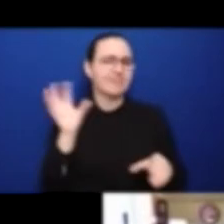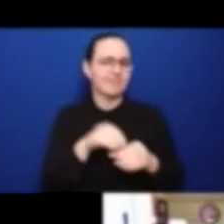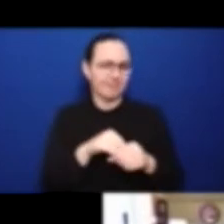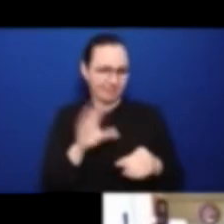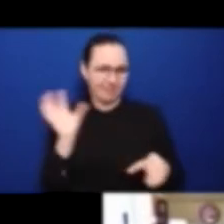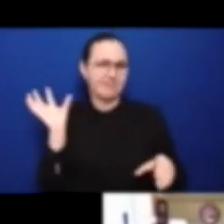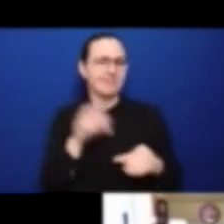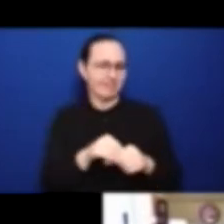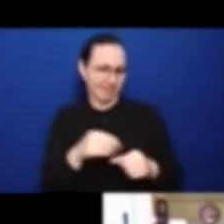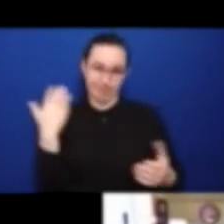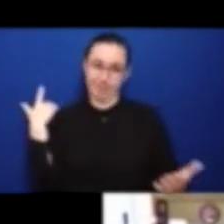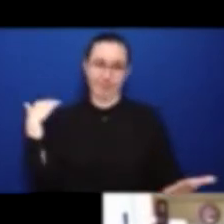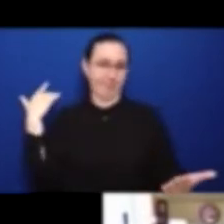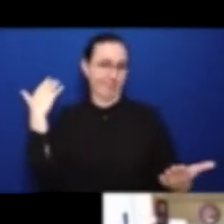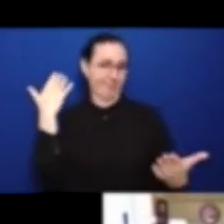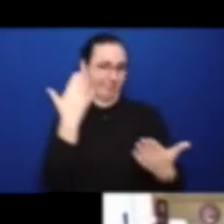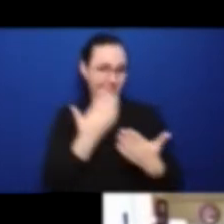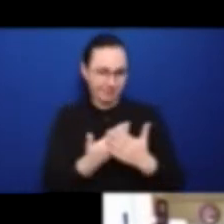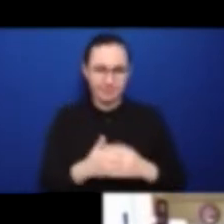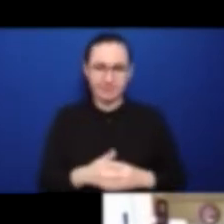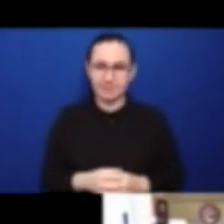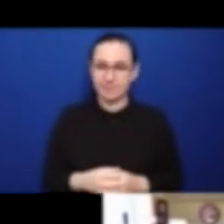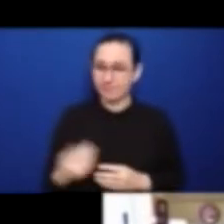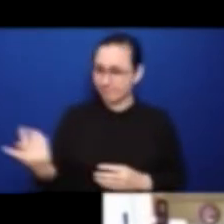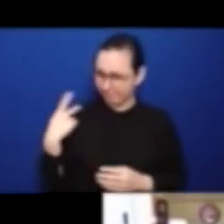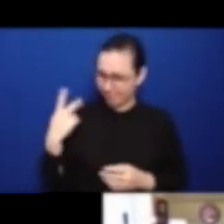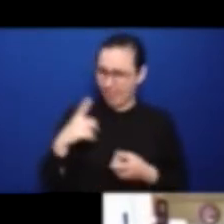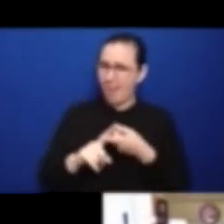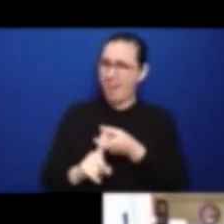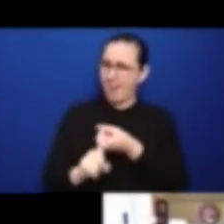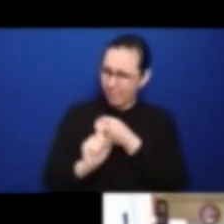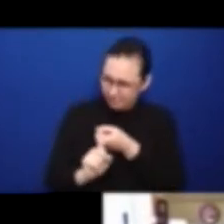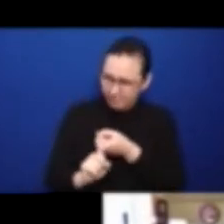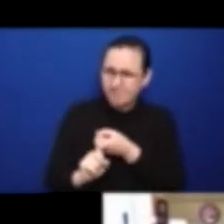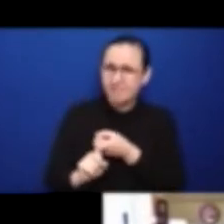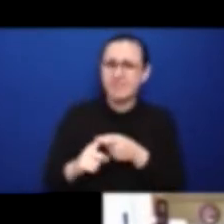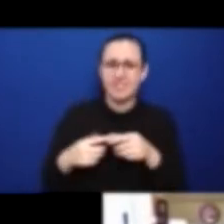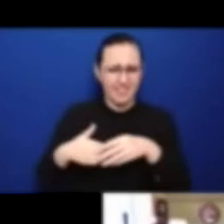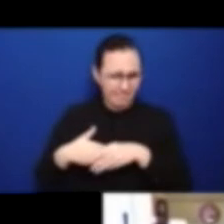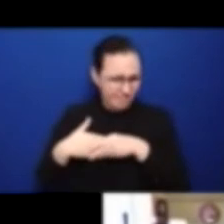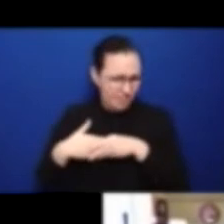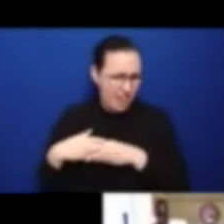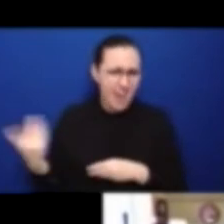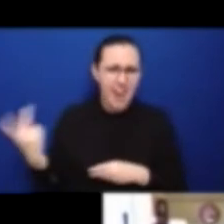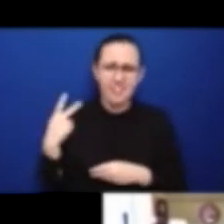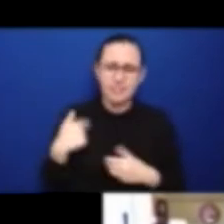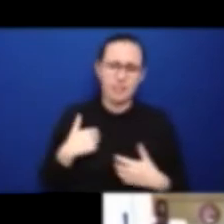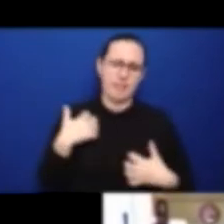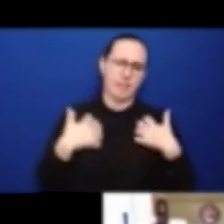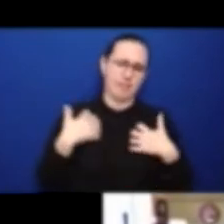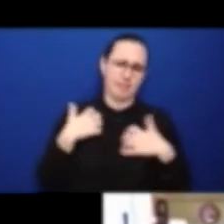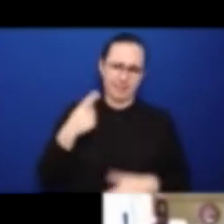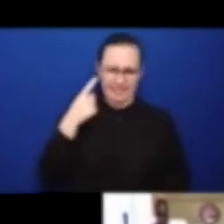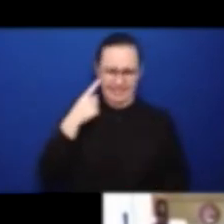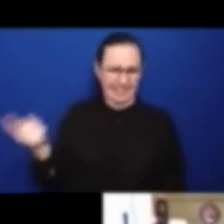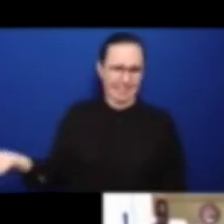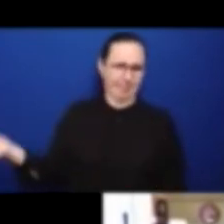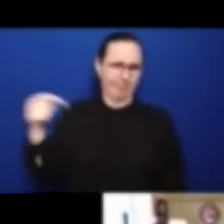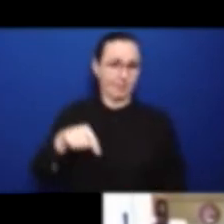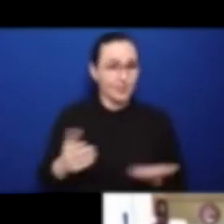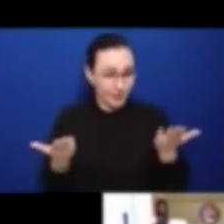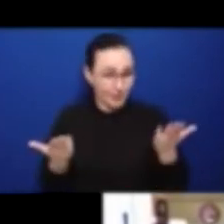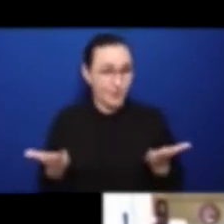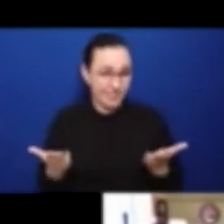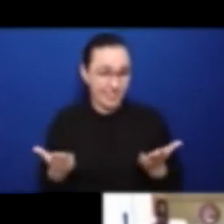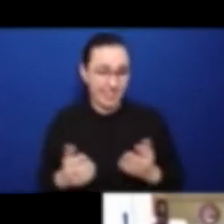quite good friends over those days. And I'm quite delighted to have you here with us again today. And I'm going to step